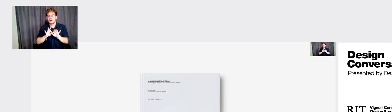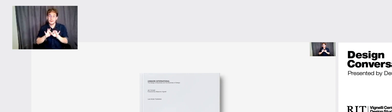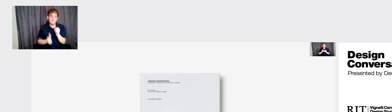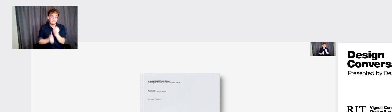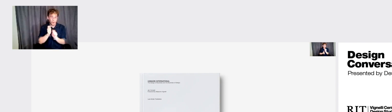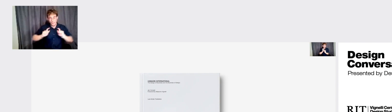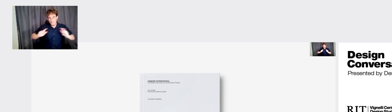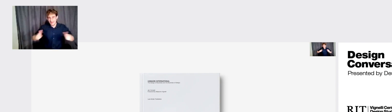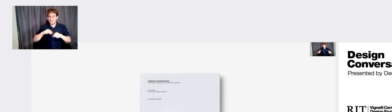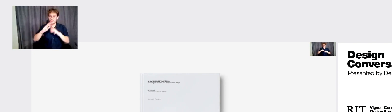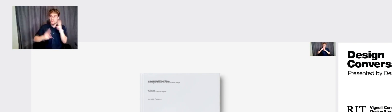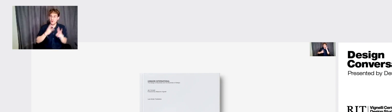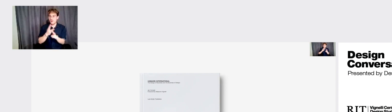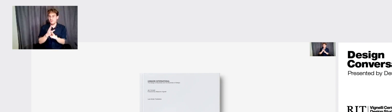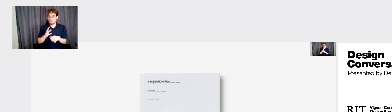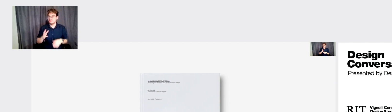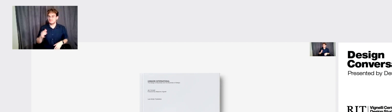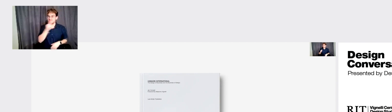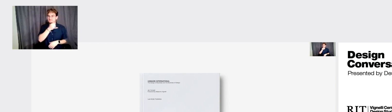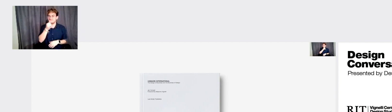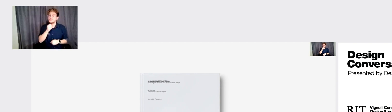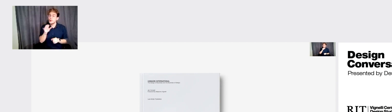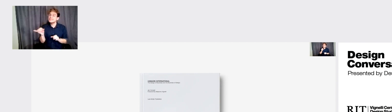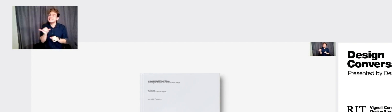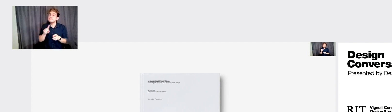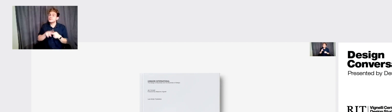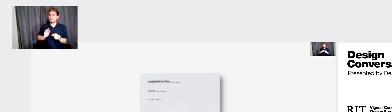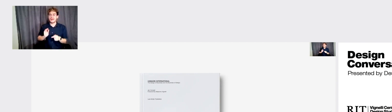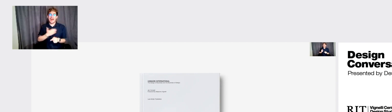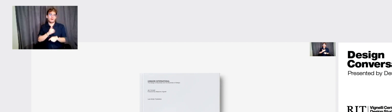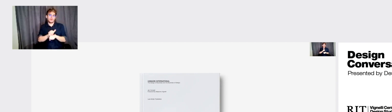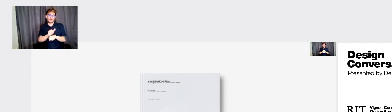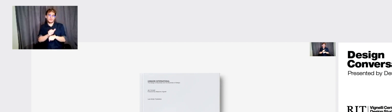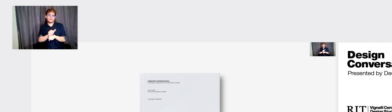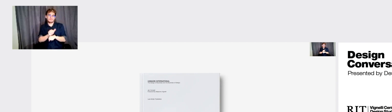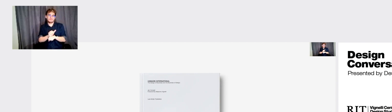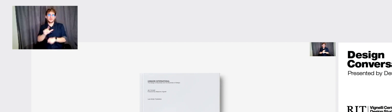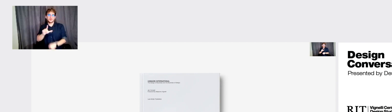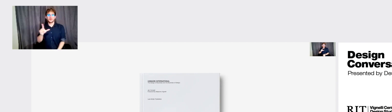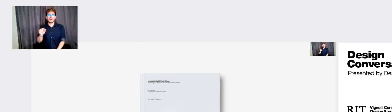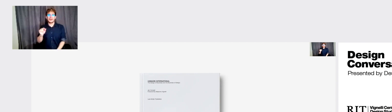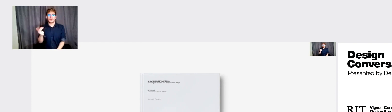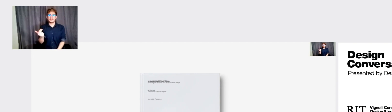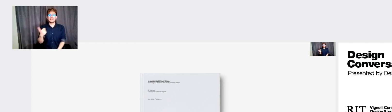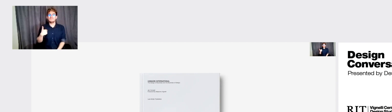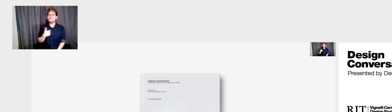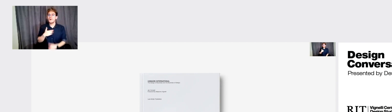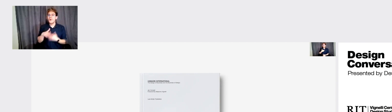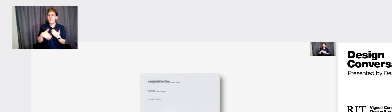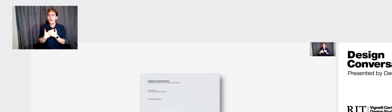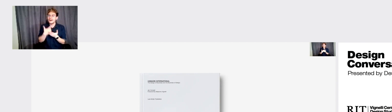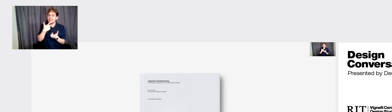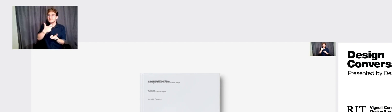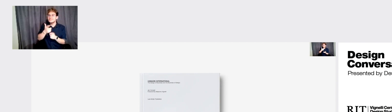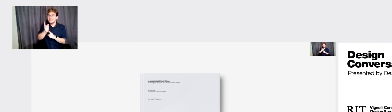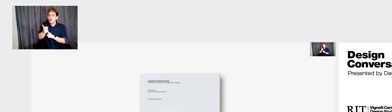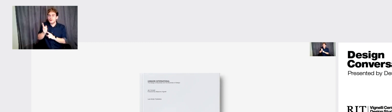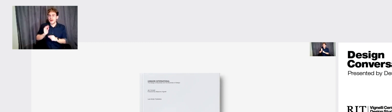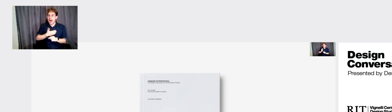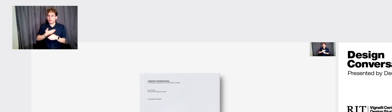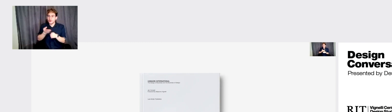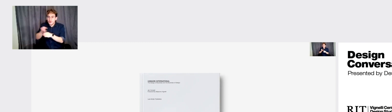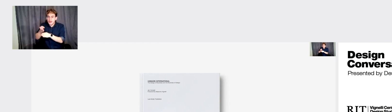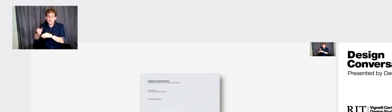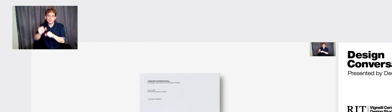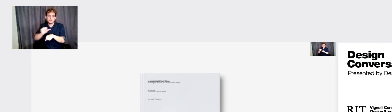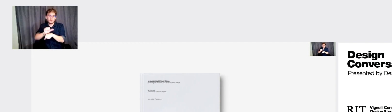at its time. So it's similar to what we did. We were all in a very interesting and good moment in our careers when we decided to start